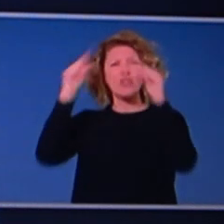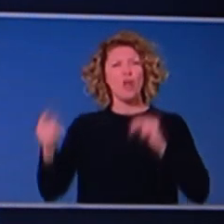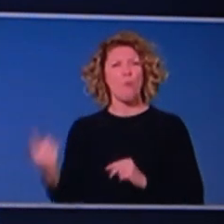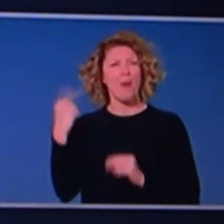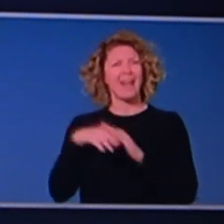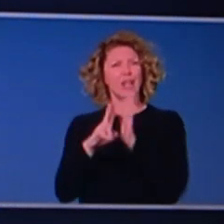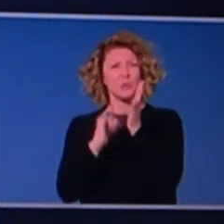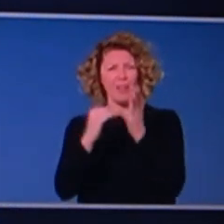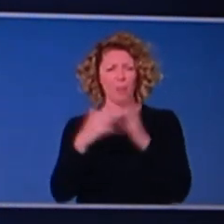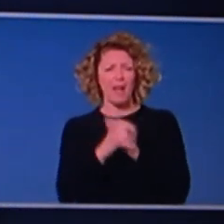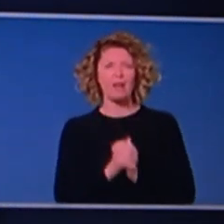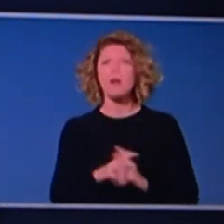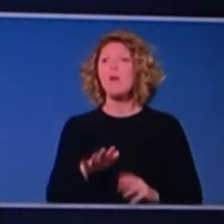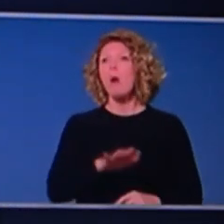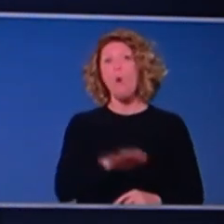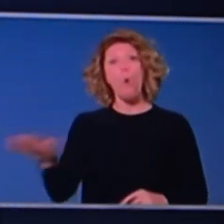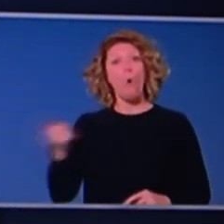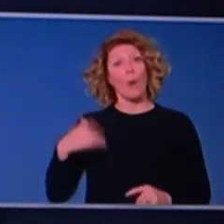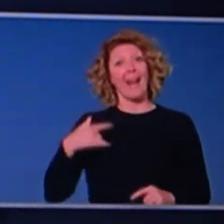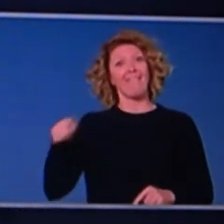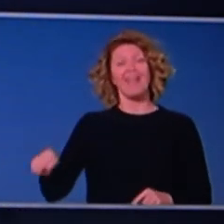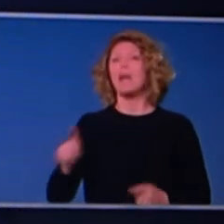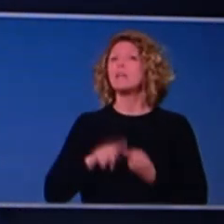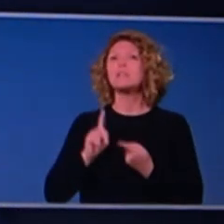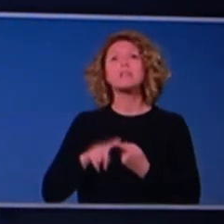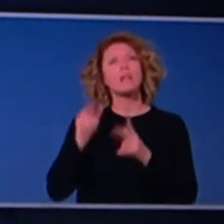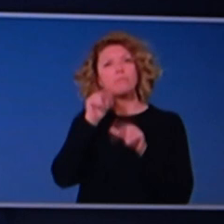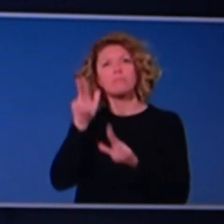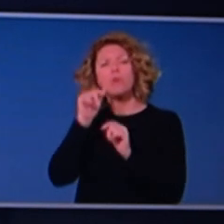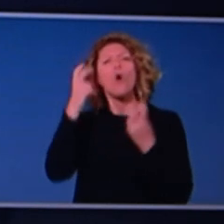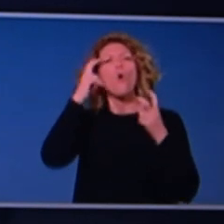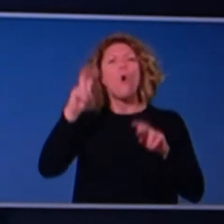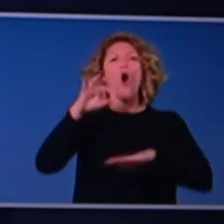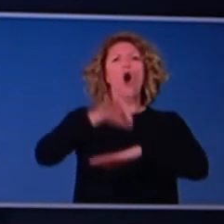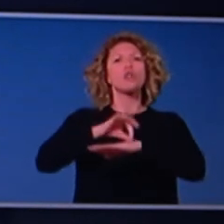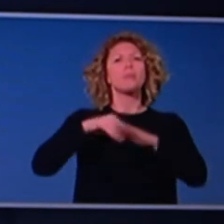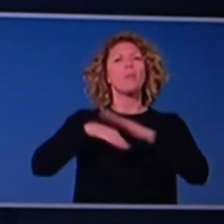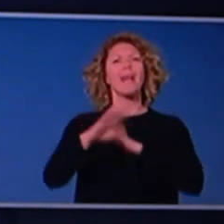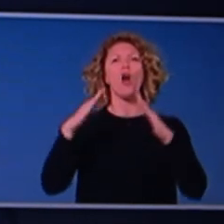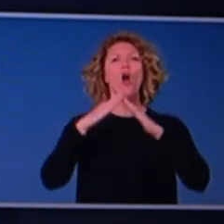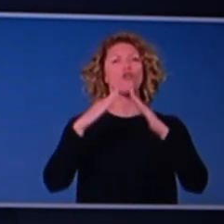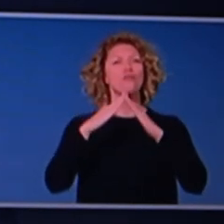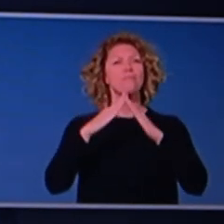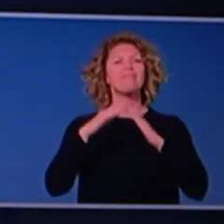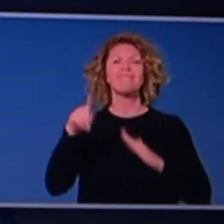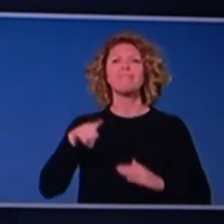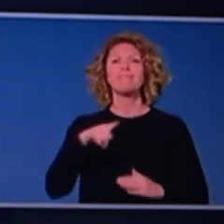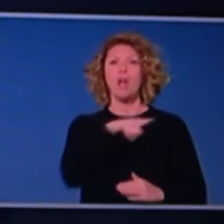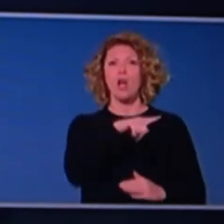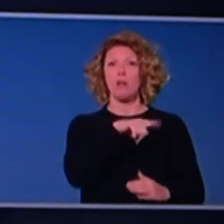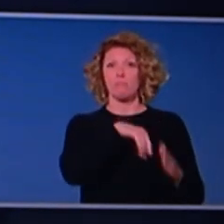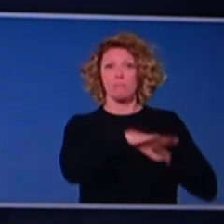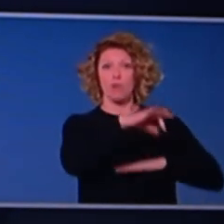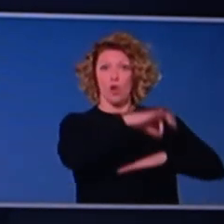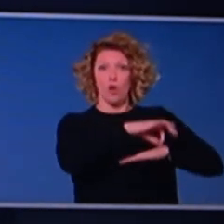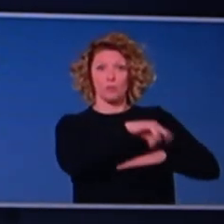all of the residents within the facility are getting very high quality care. We're operating what's called hospital in the home and that's being facilitated by the local public health